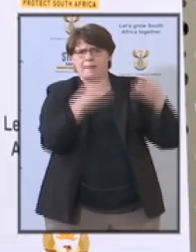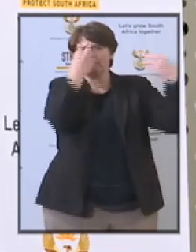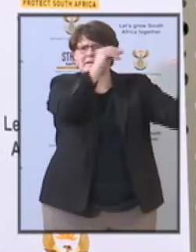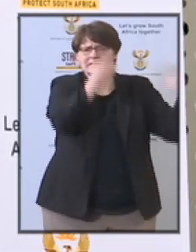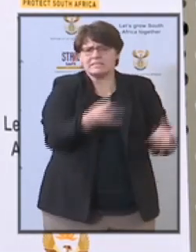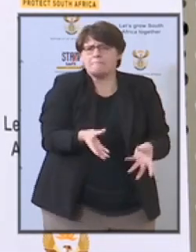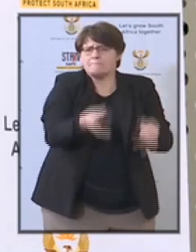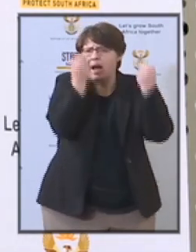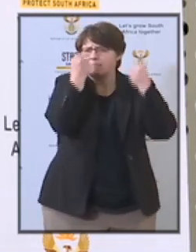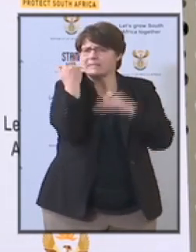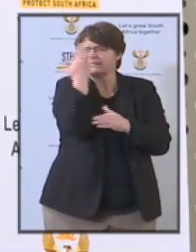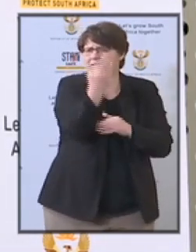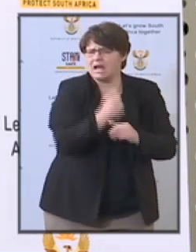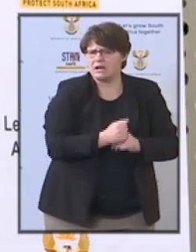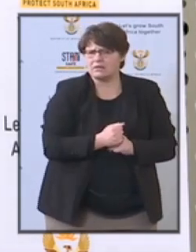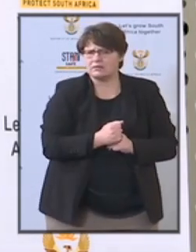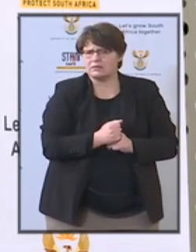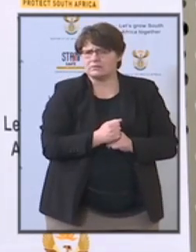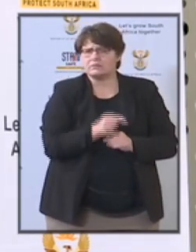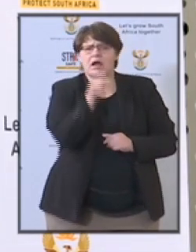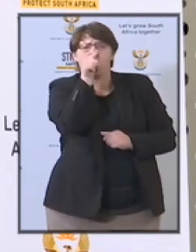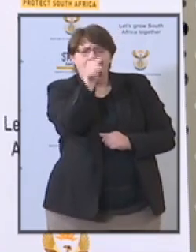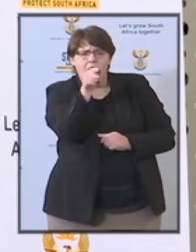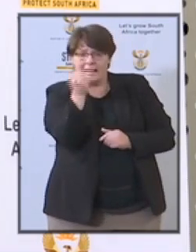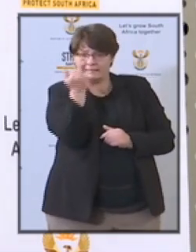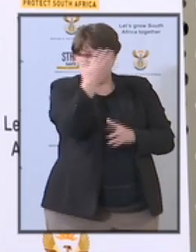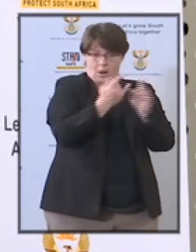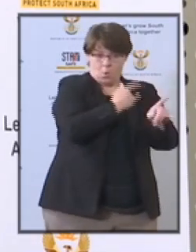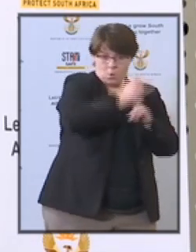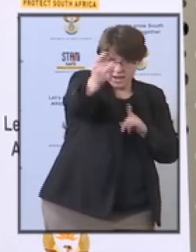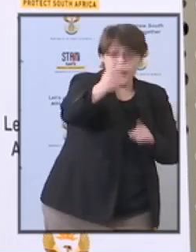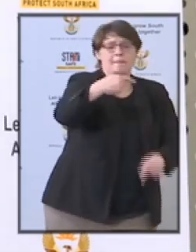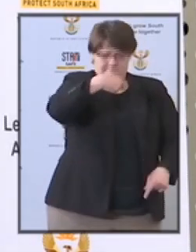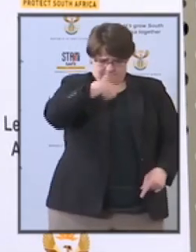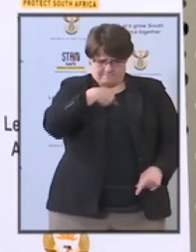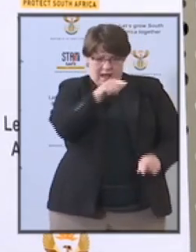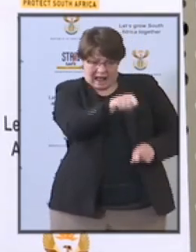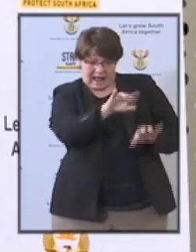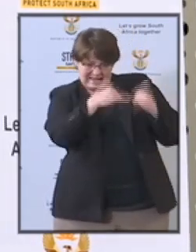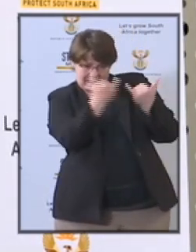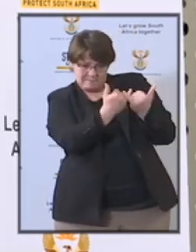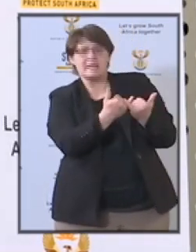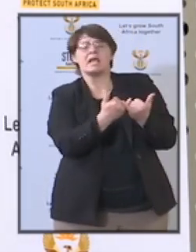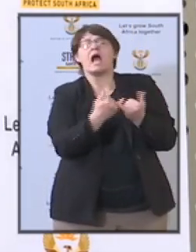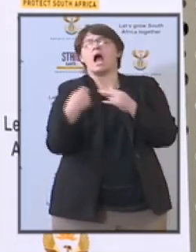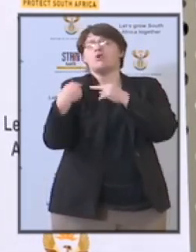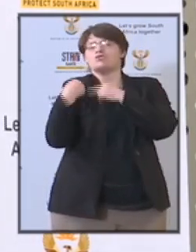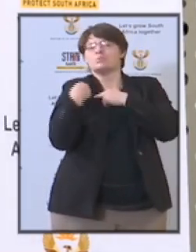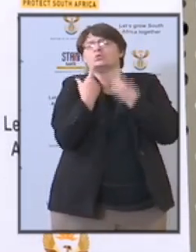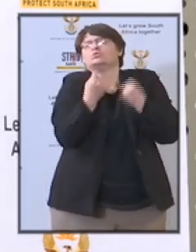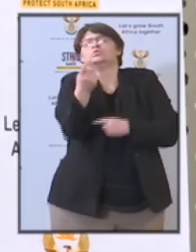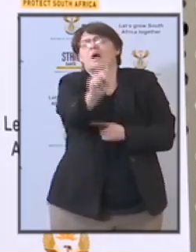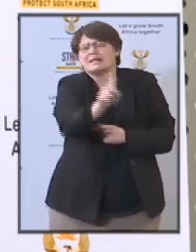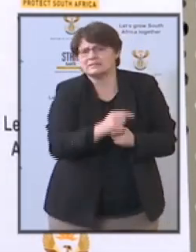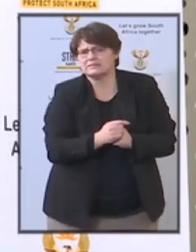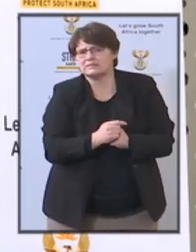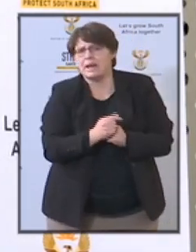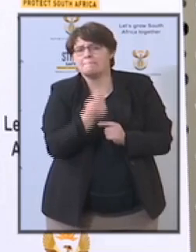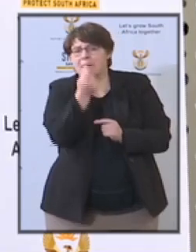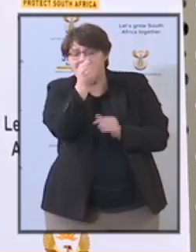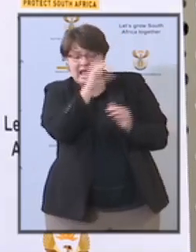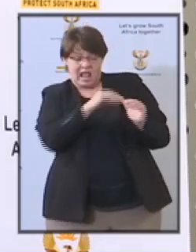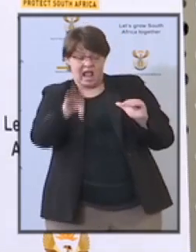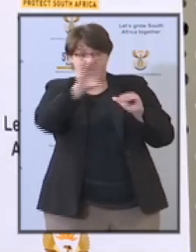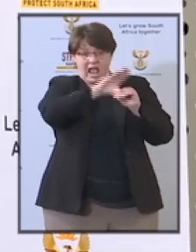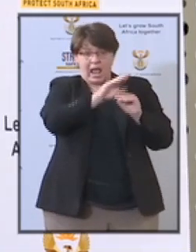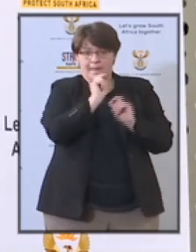what were they appointed to do for how long how much was the cost of that of that procurement but